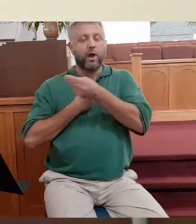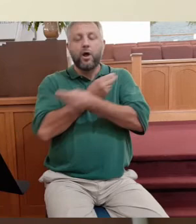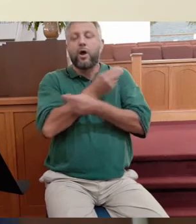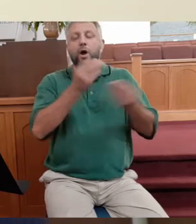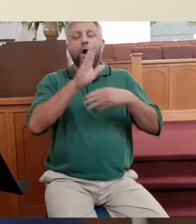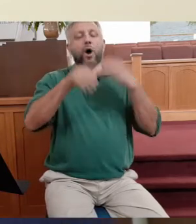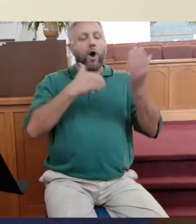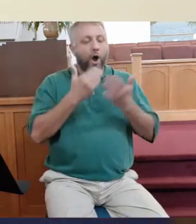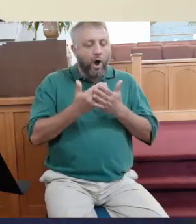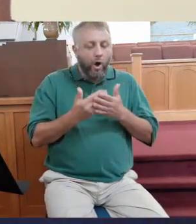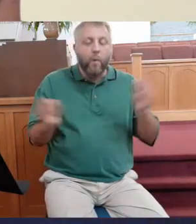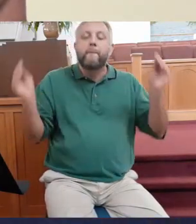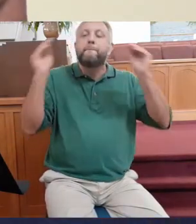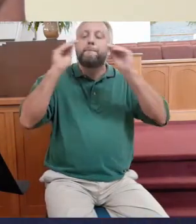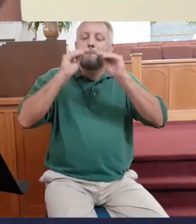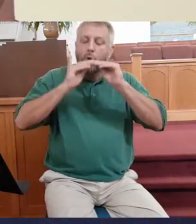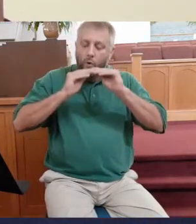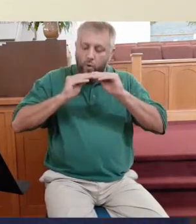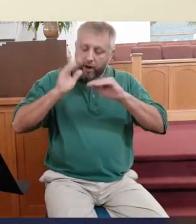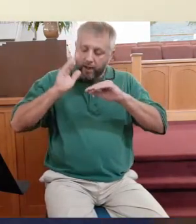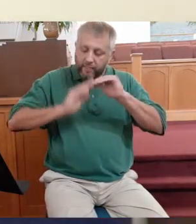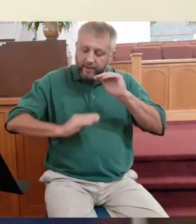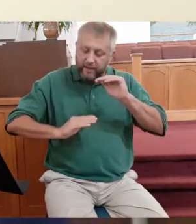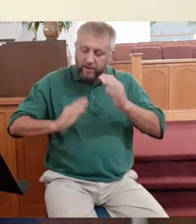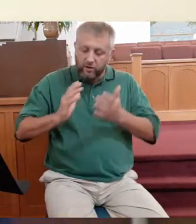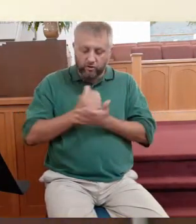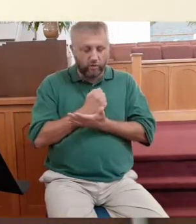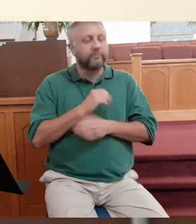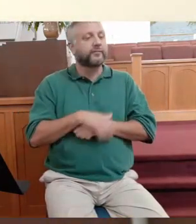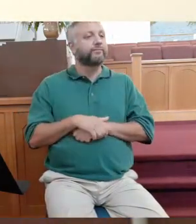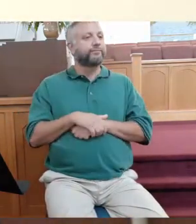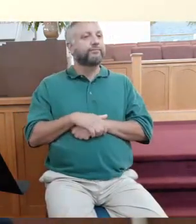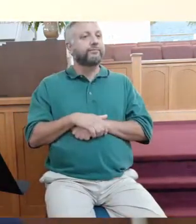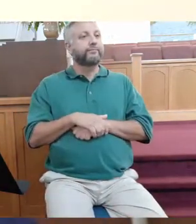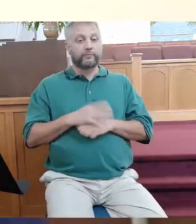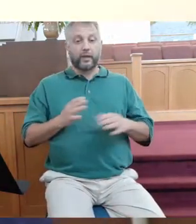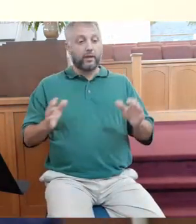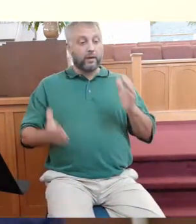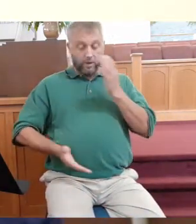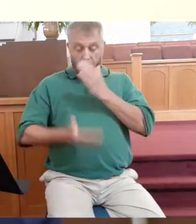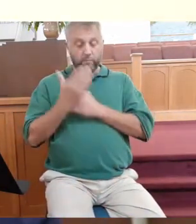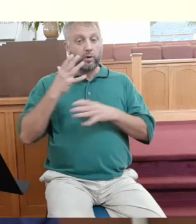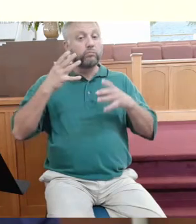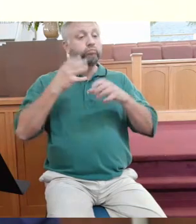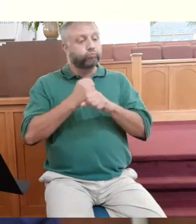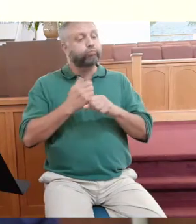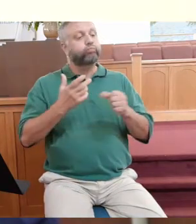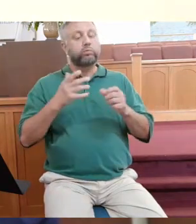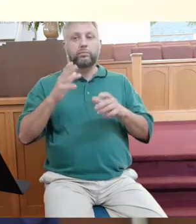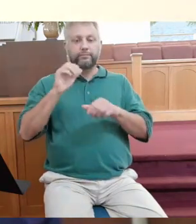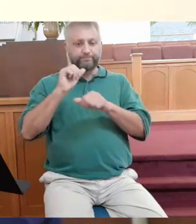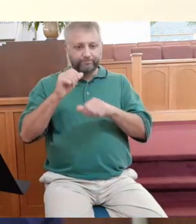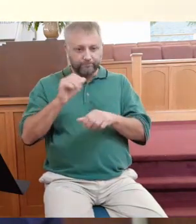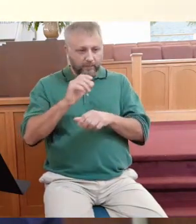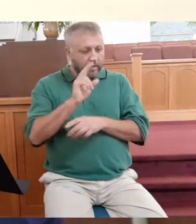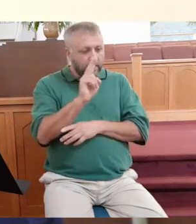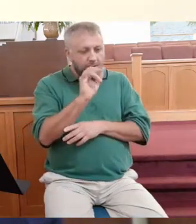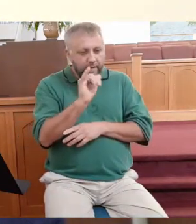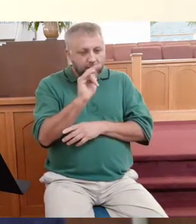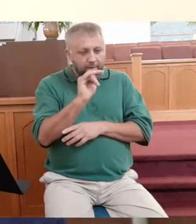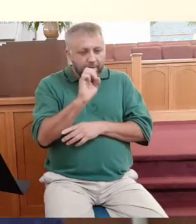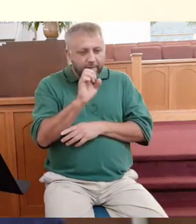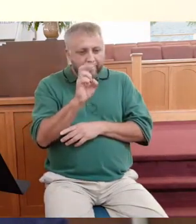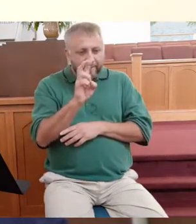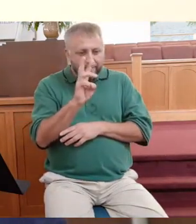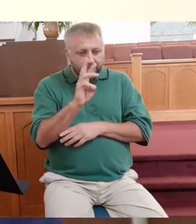way more than we deserve. This morning, as we wrap this up, the workers in the vineyard were